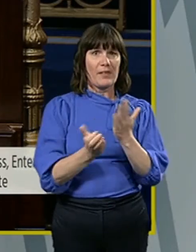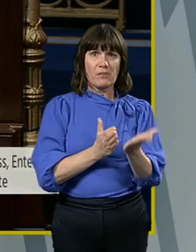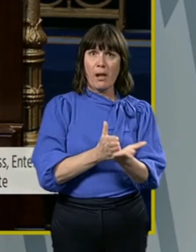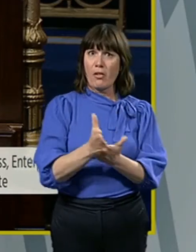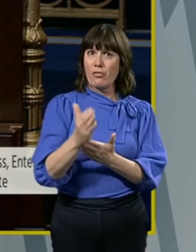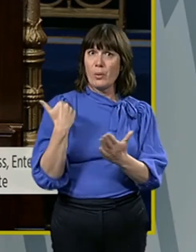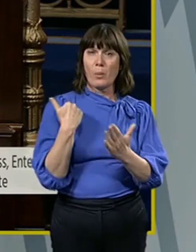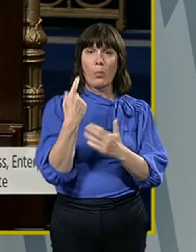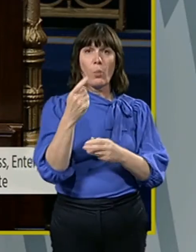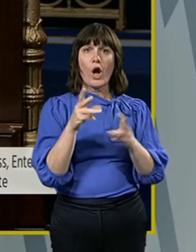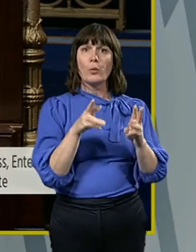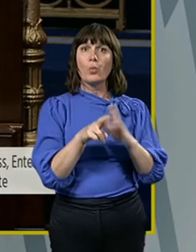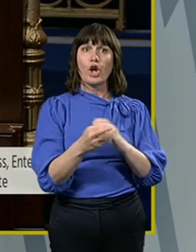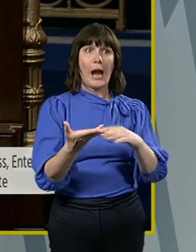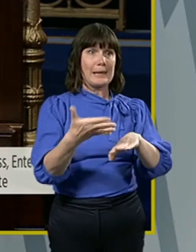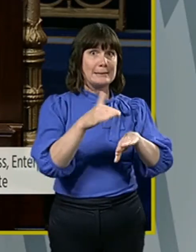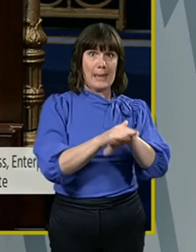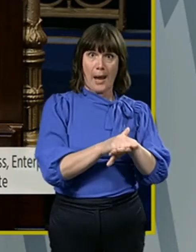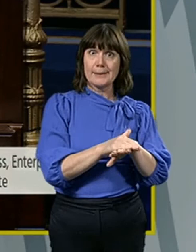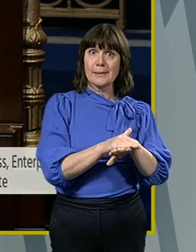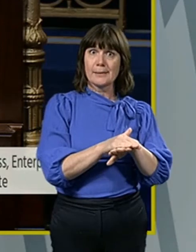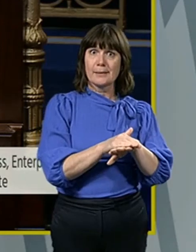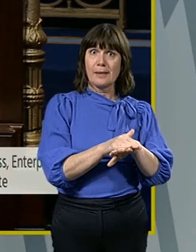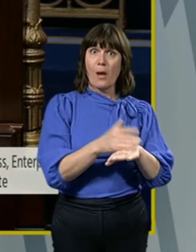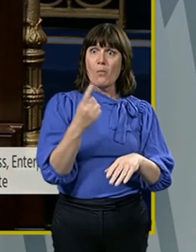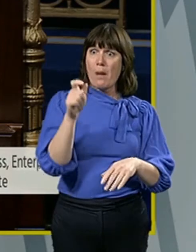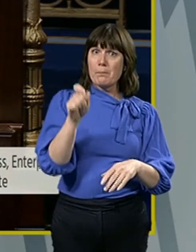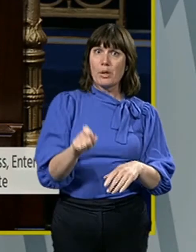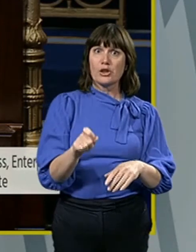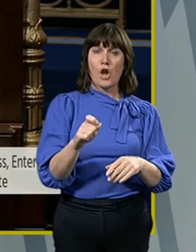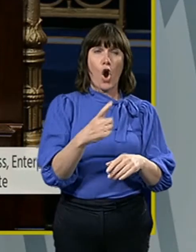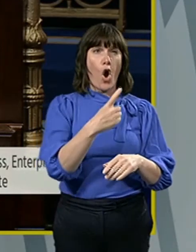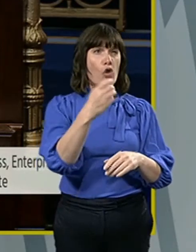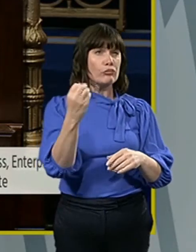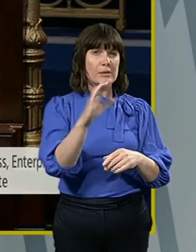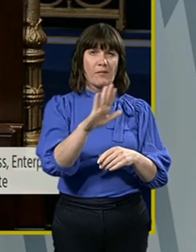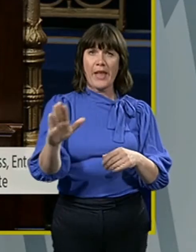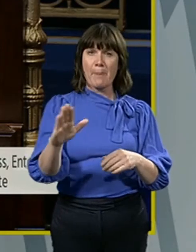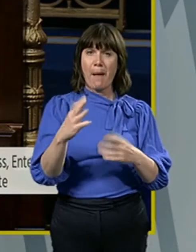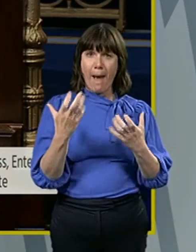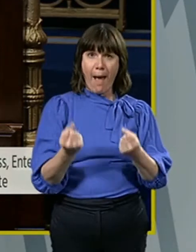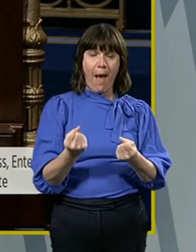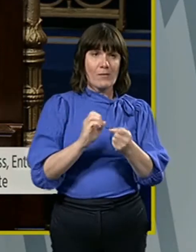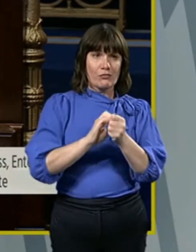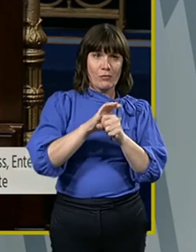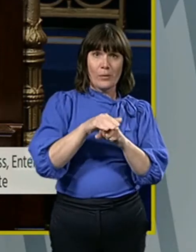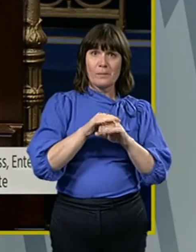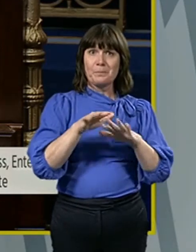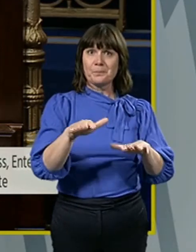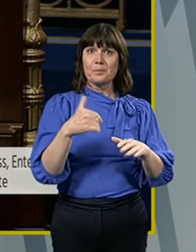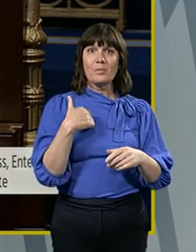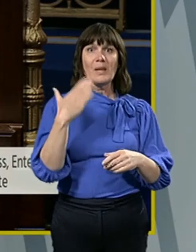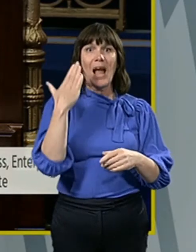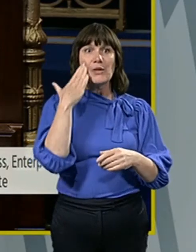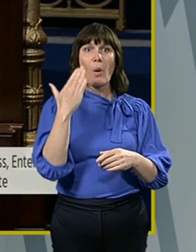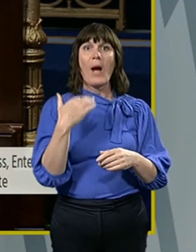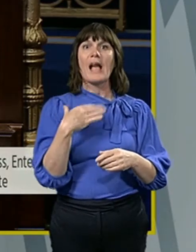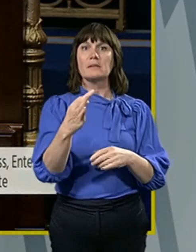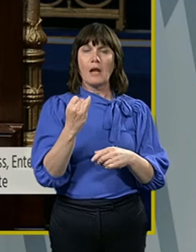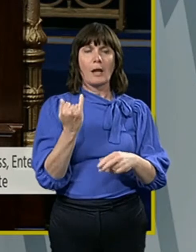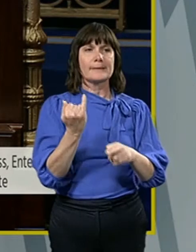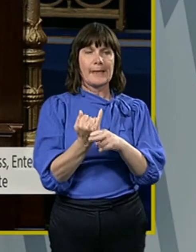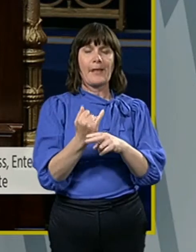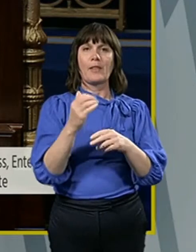where one worker at least has died and there have been hundreds of them infected, I know I got it into the factory, one worker said.